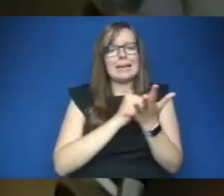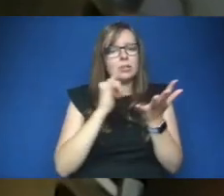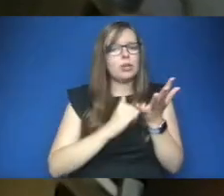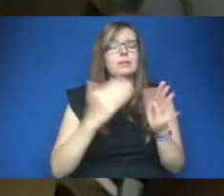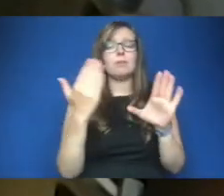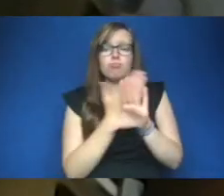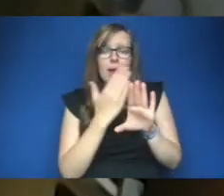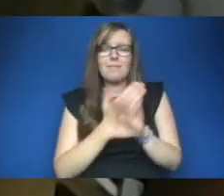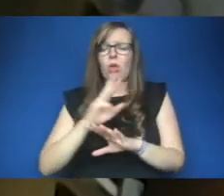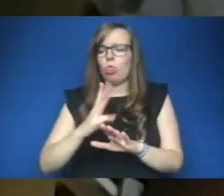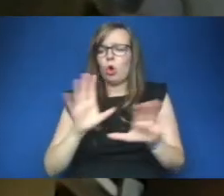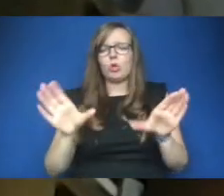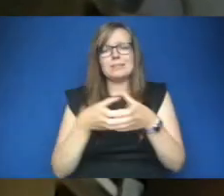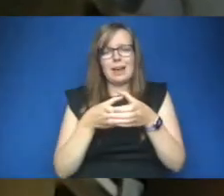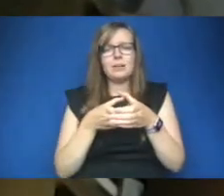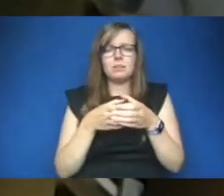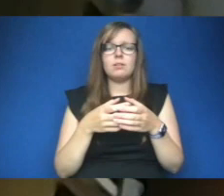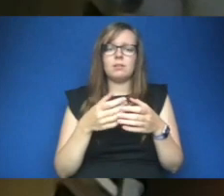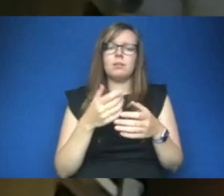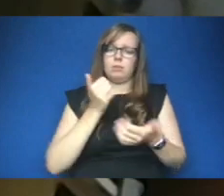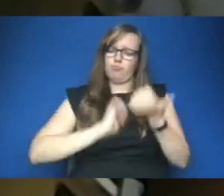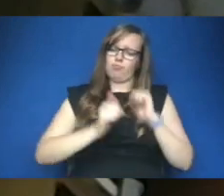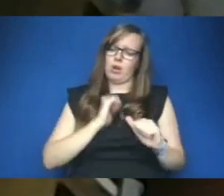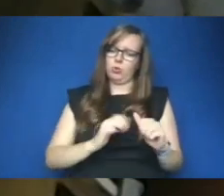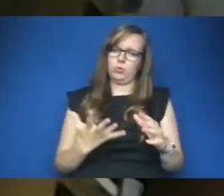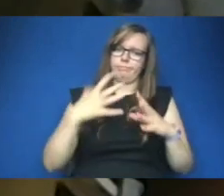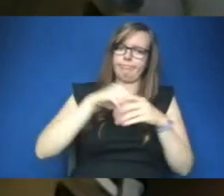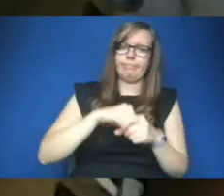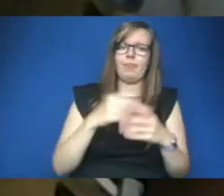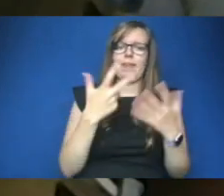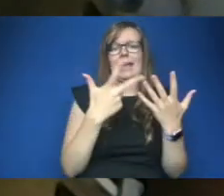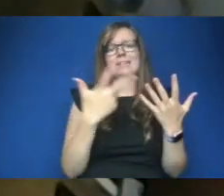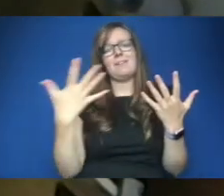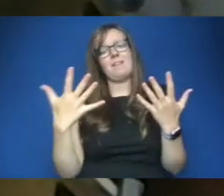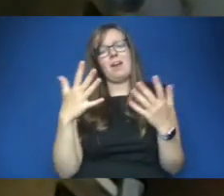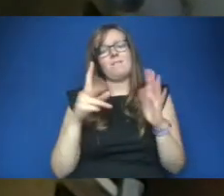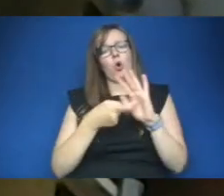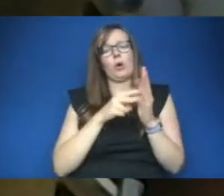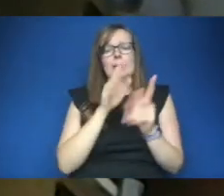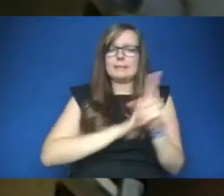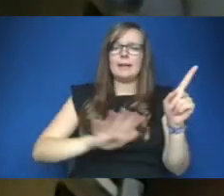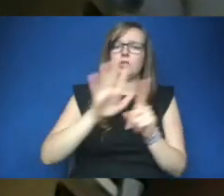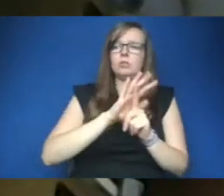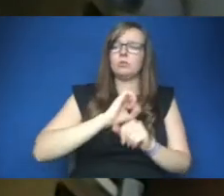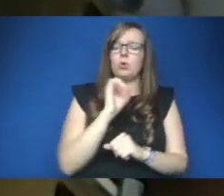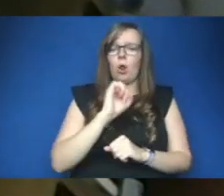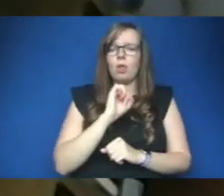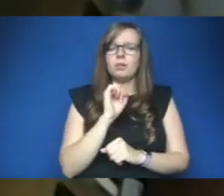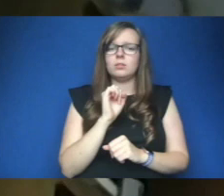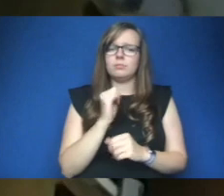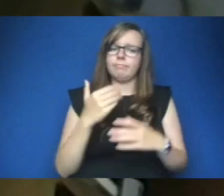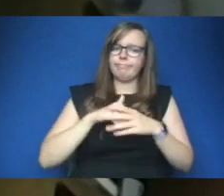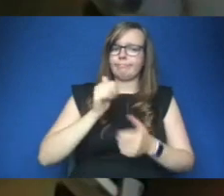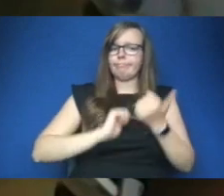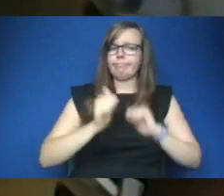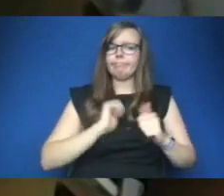sectors and public sector have joined are proud to join the organizations in scott called for justice and clean recovery so we'll